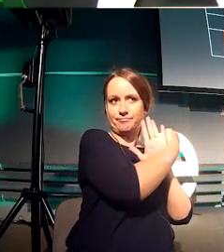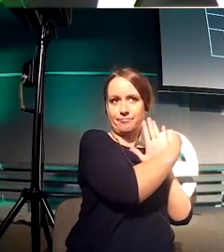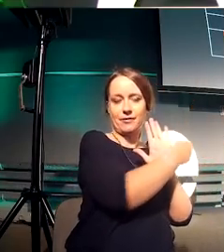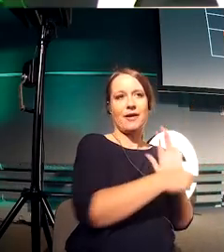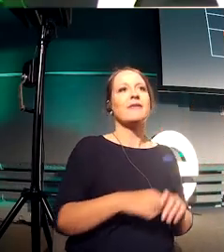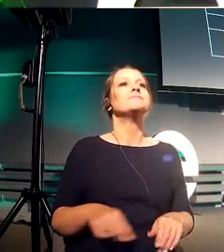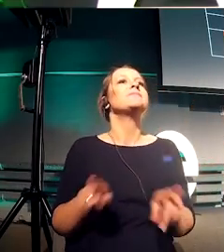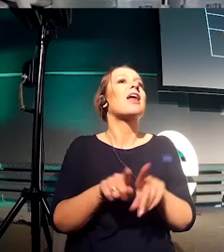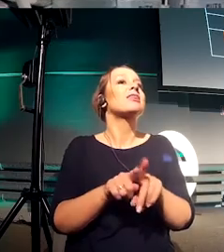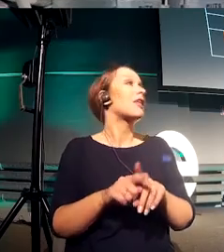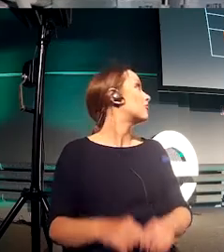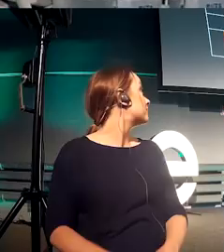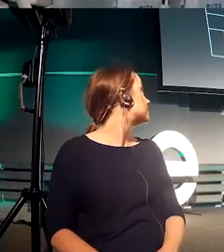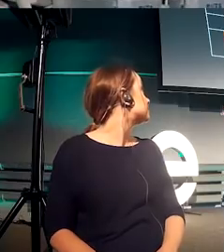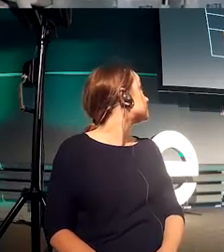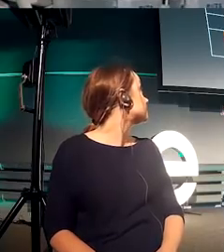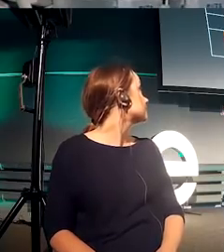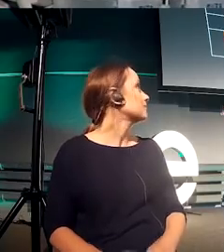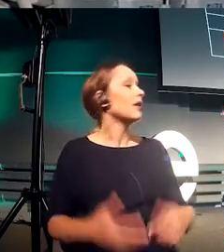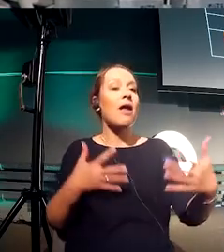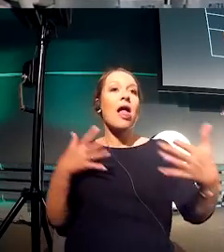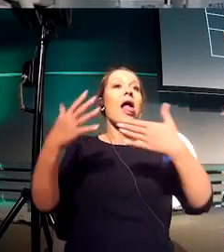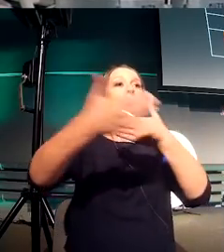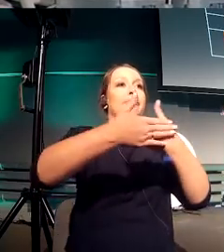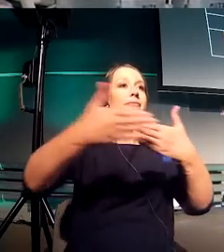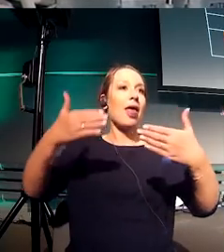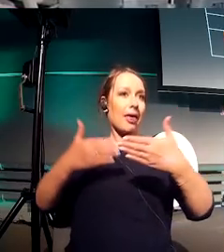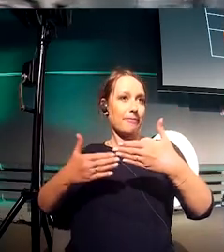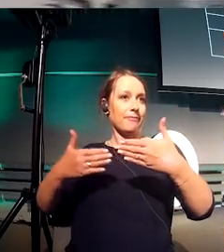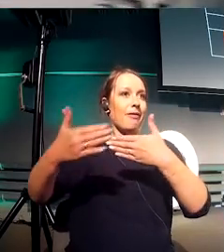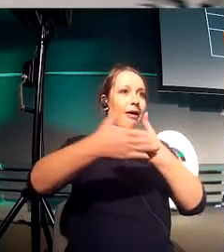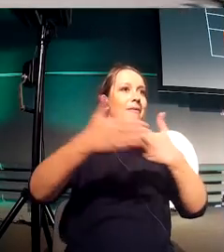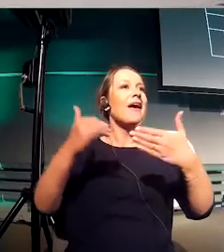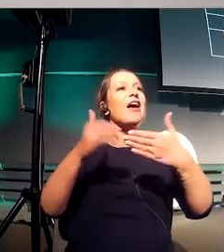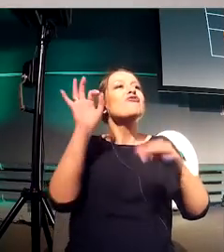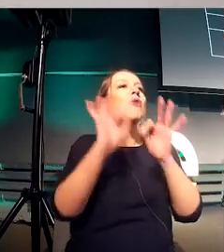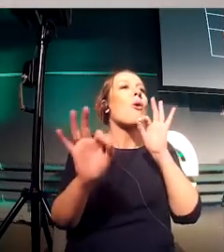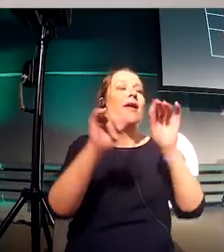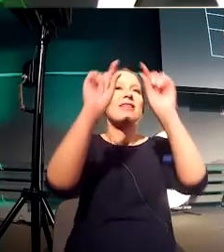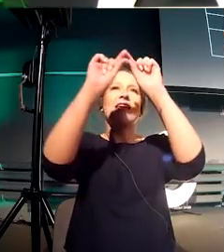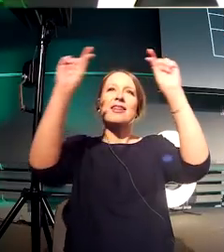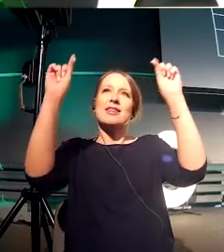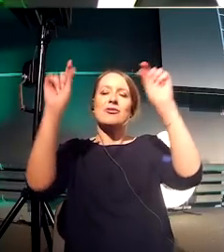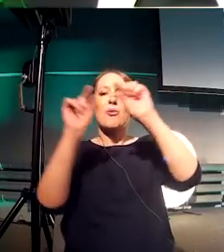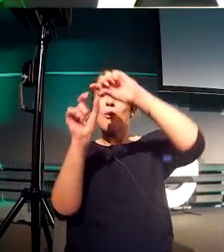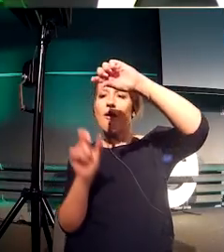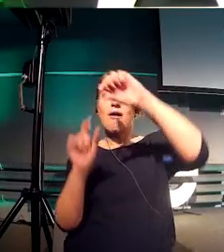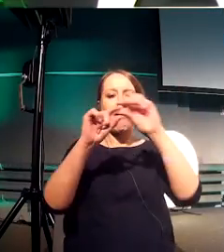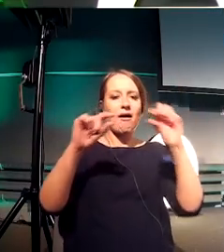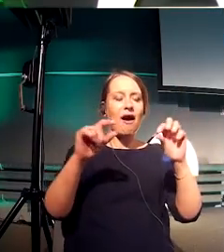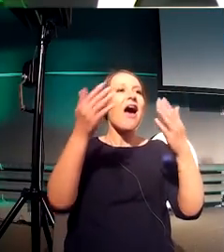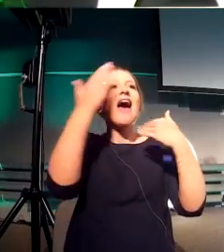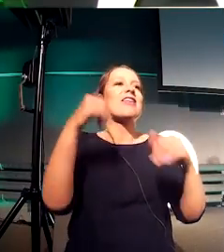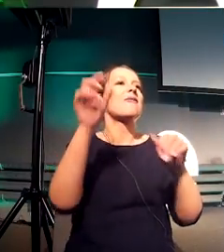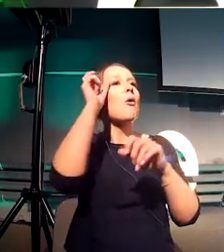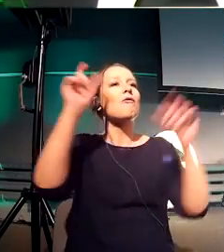ratio to my title. I don't know what my subtitle will be unless I know what my title will be. So let's look at